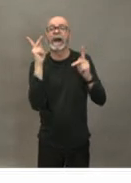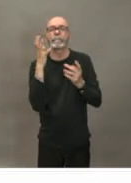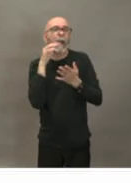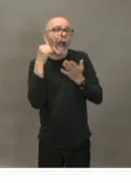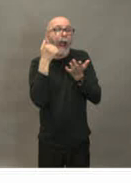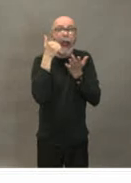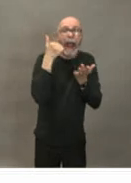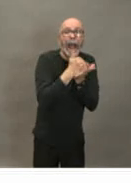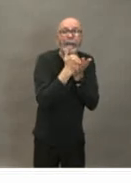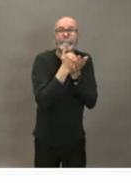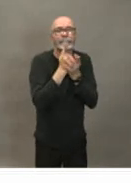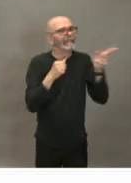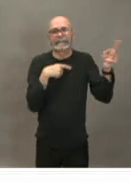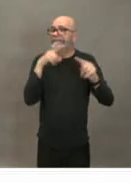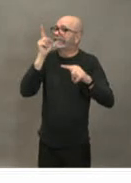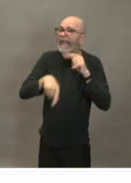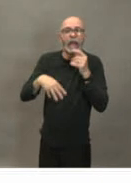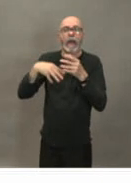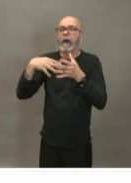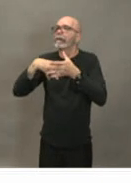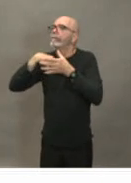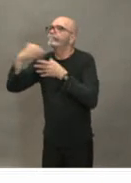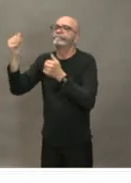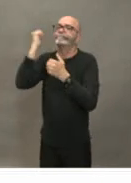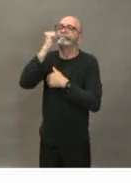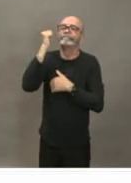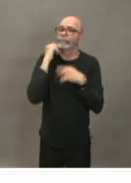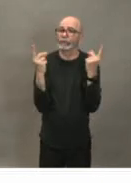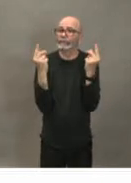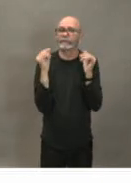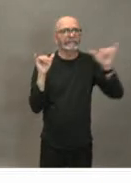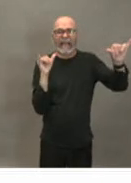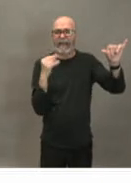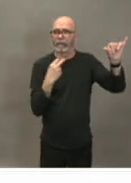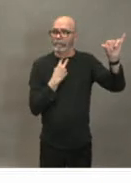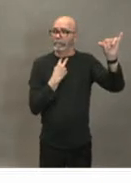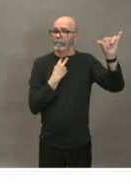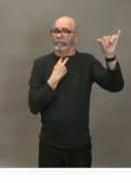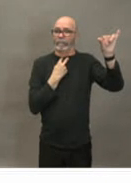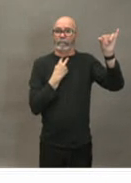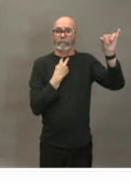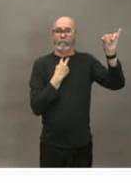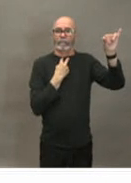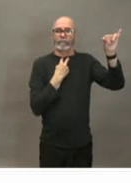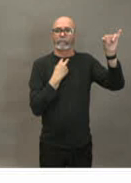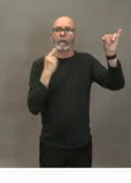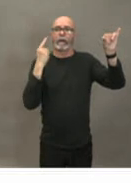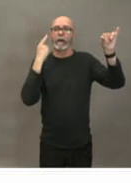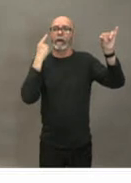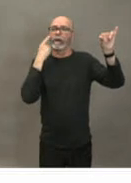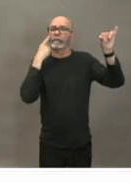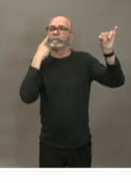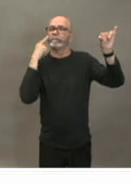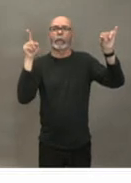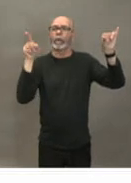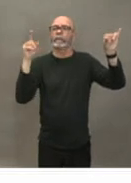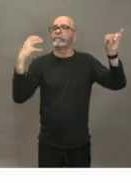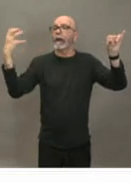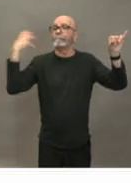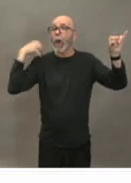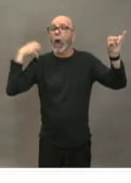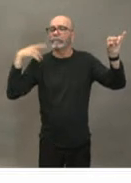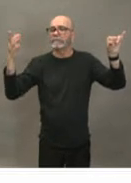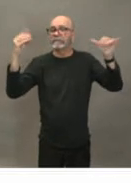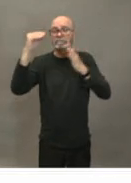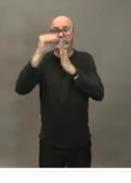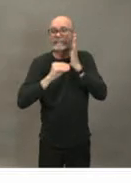general day-to-day activities and so i wonder what your message would be to employers who require things like sick notes who